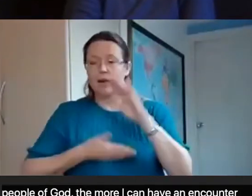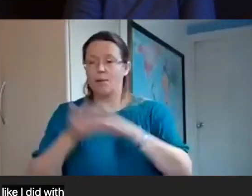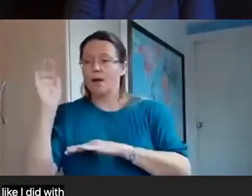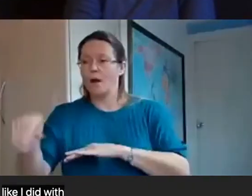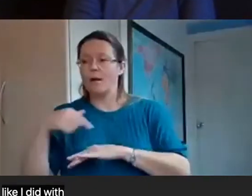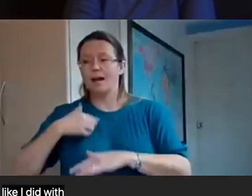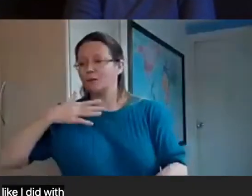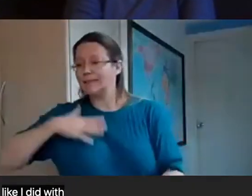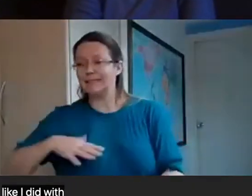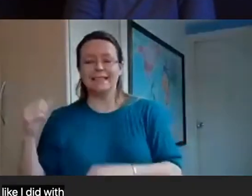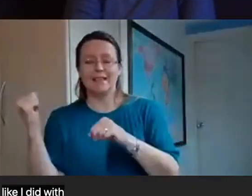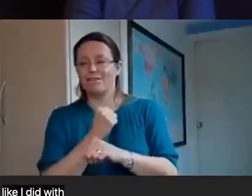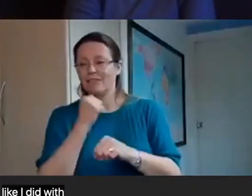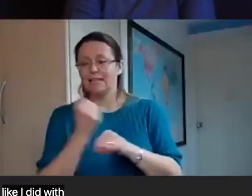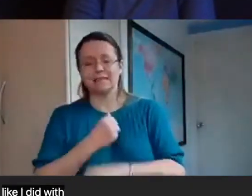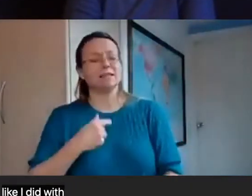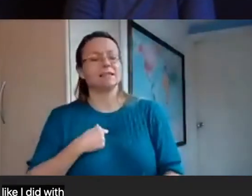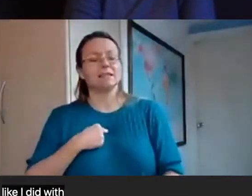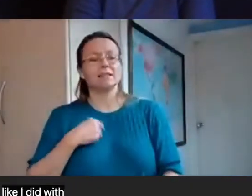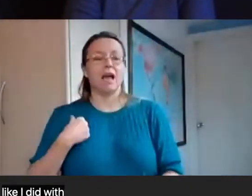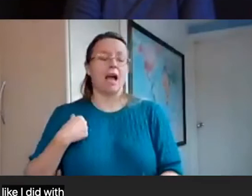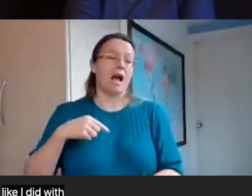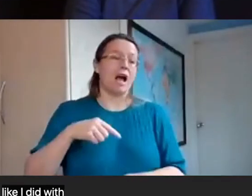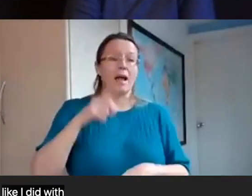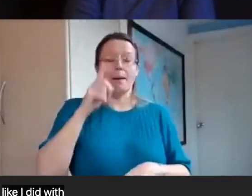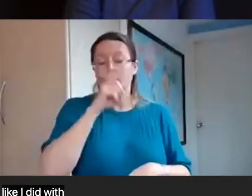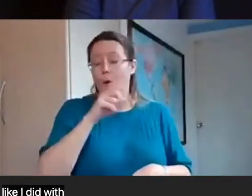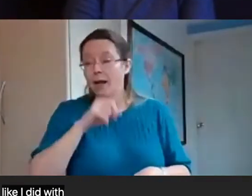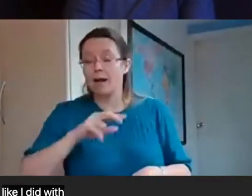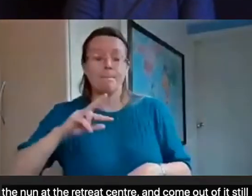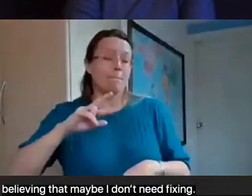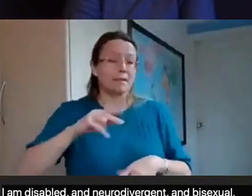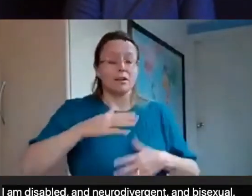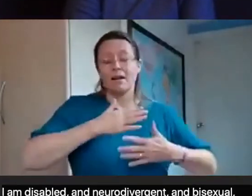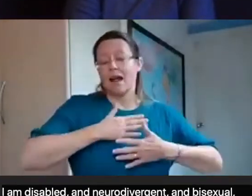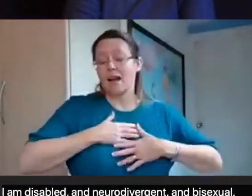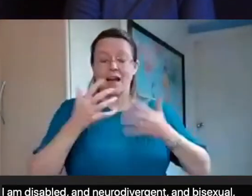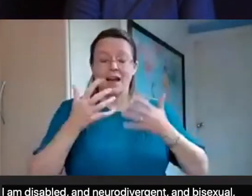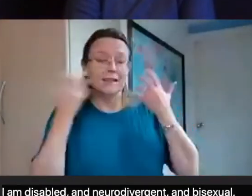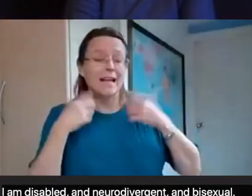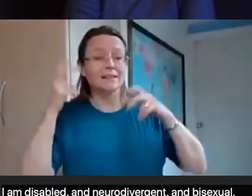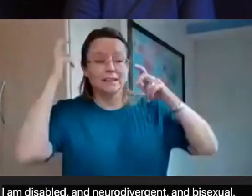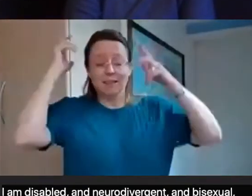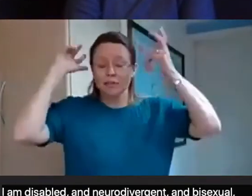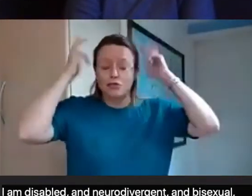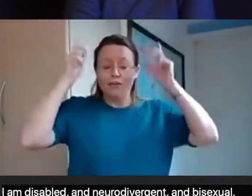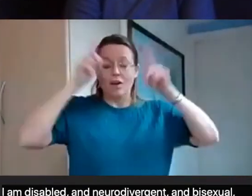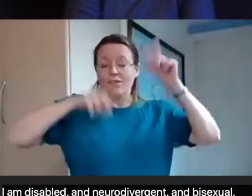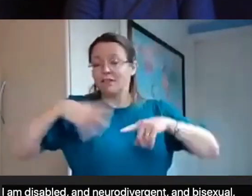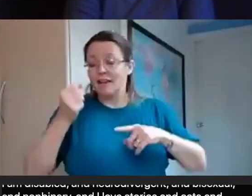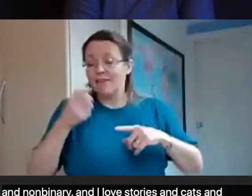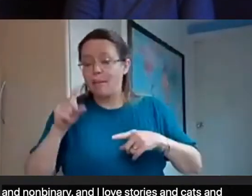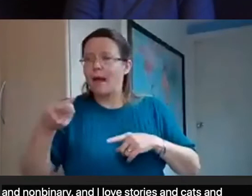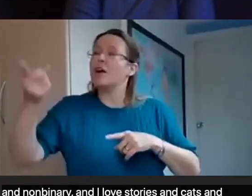disabled and neurodivergent and bisexual and non-binary, and I love stories and cats and superheroes. And God looked upon me and saw that I was good.